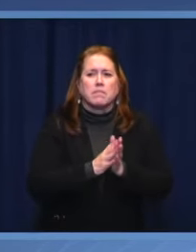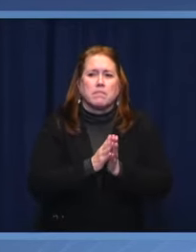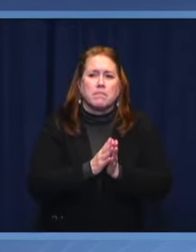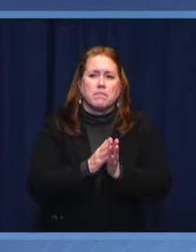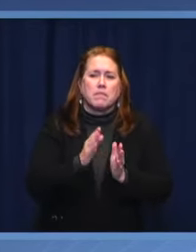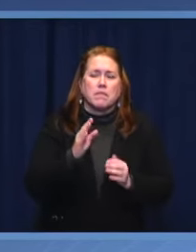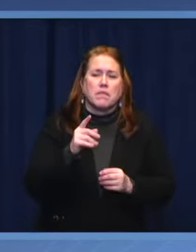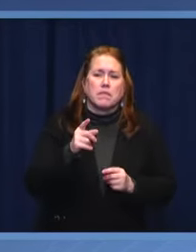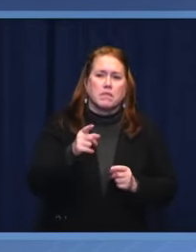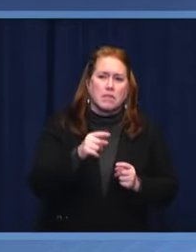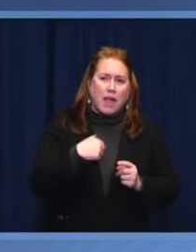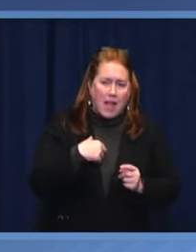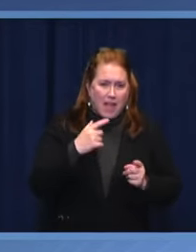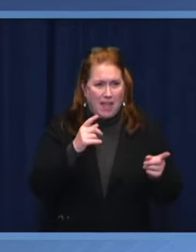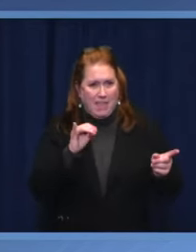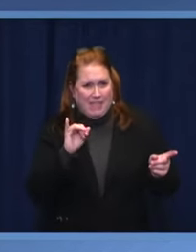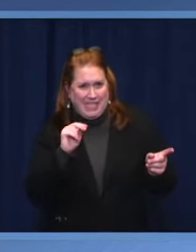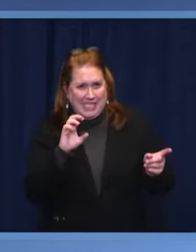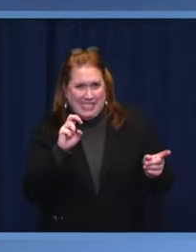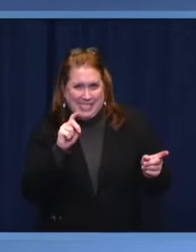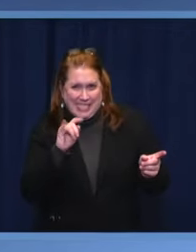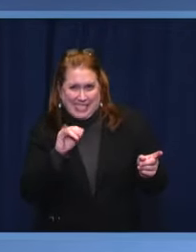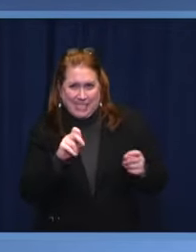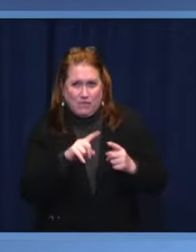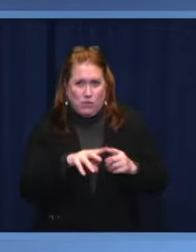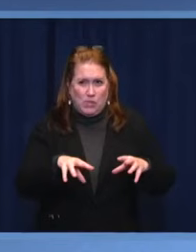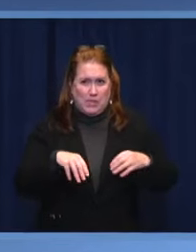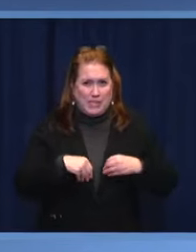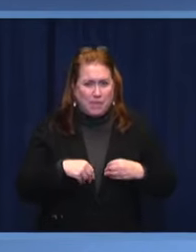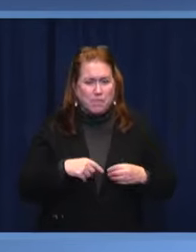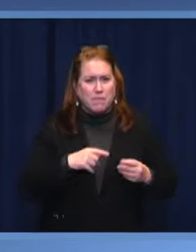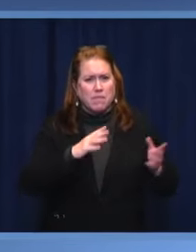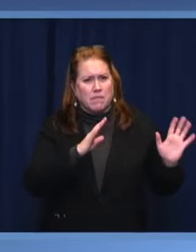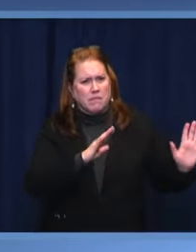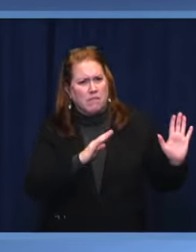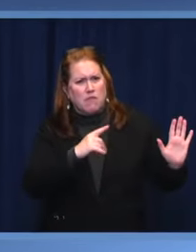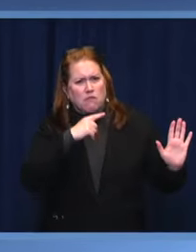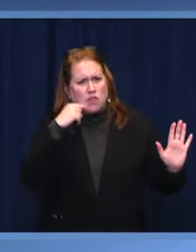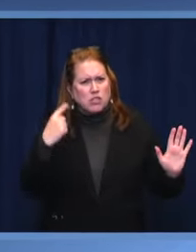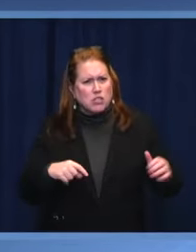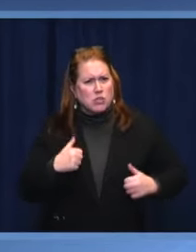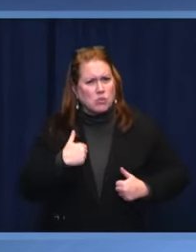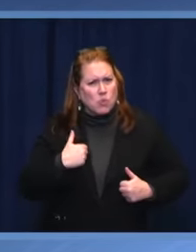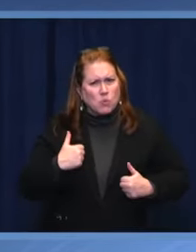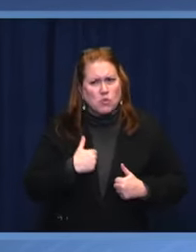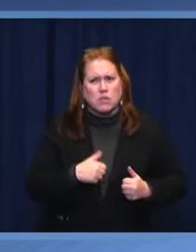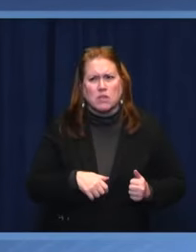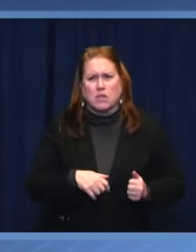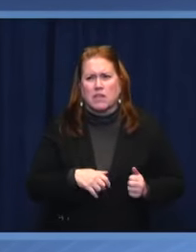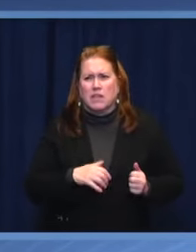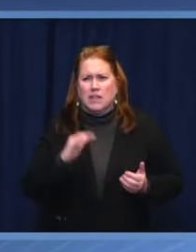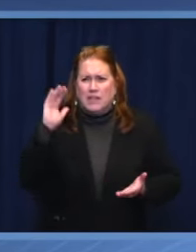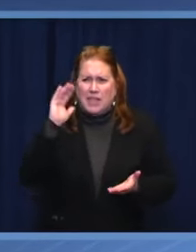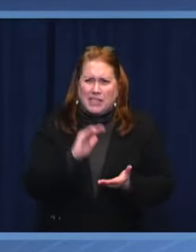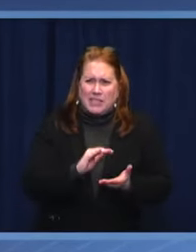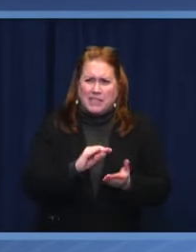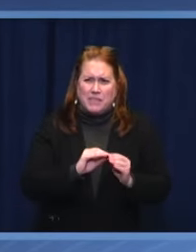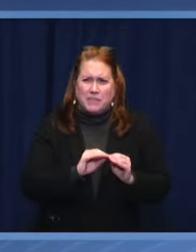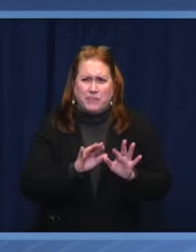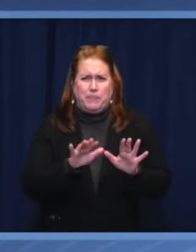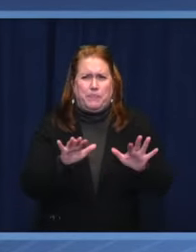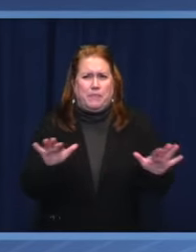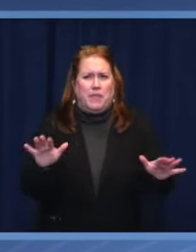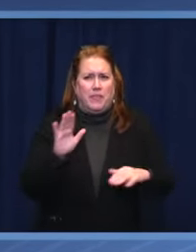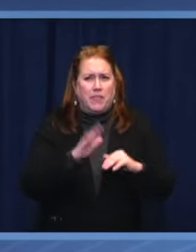Kremlin's support for Ukrainian soldiers in the trenches is less far-reaching than the weapons